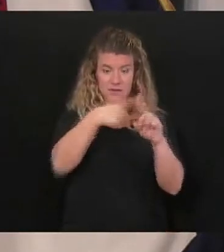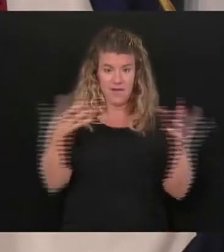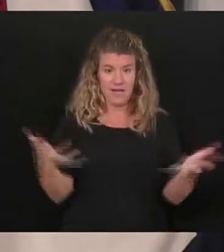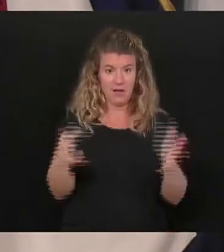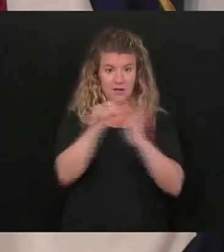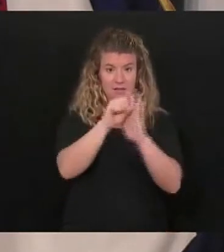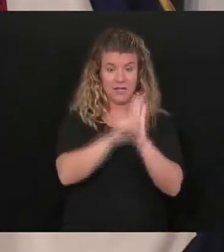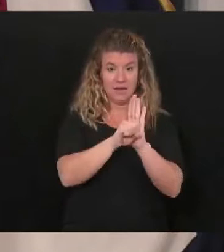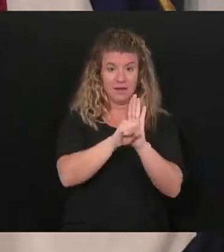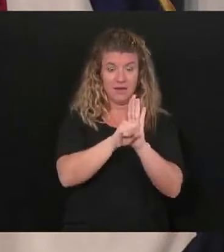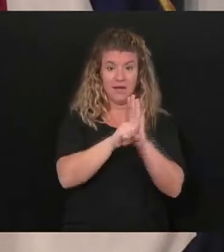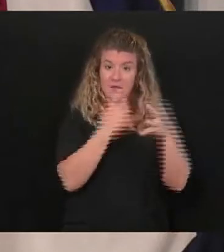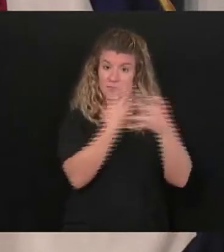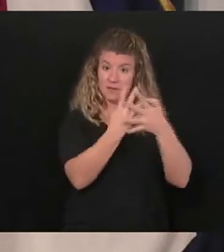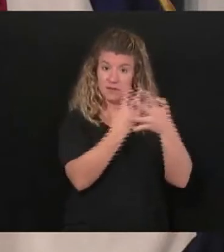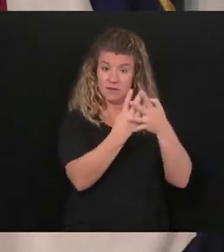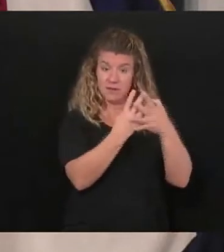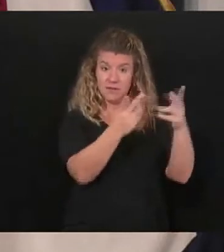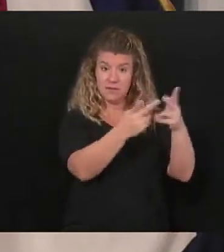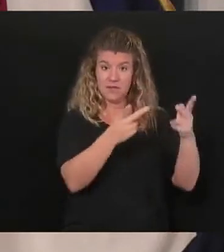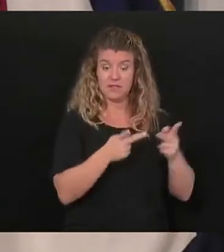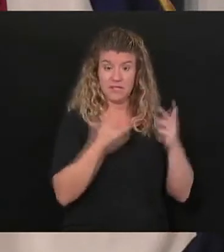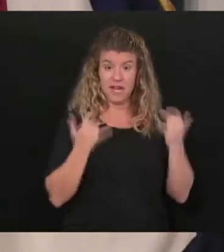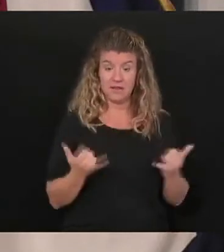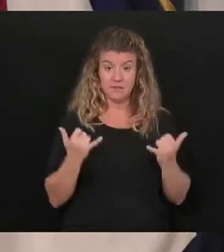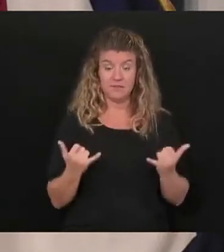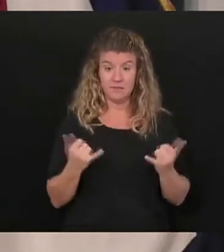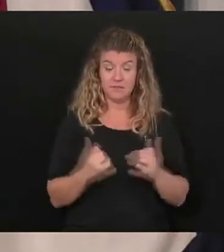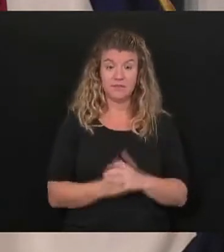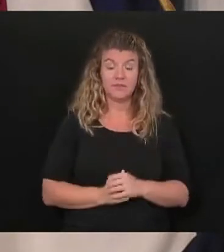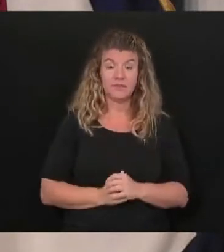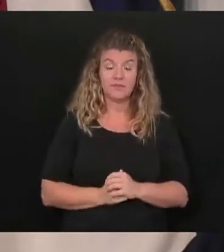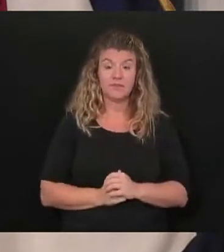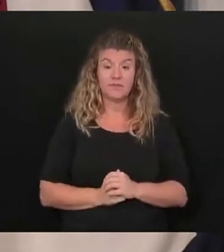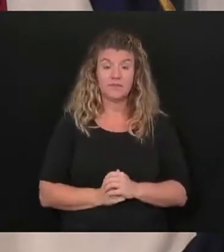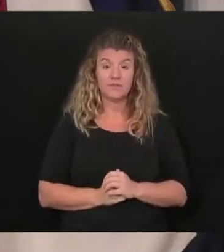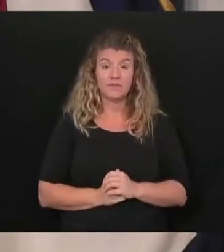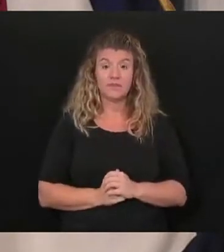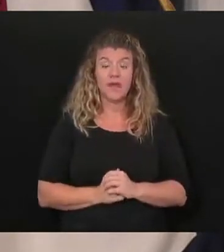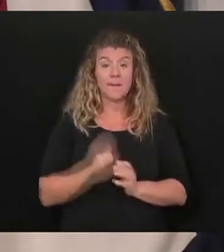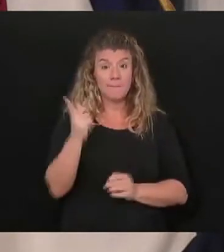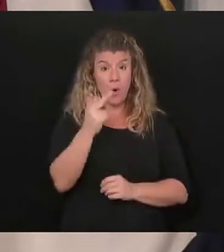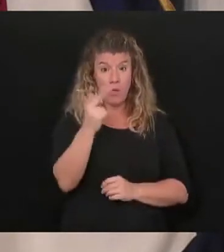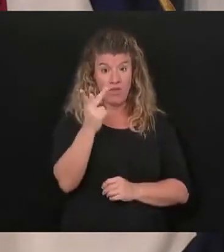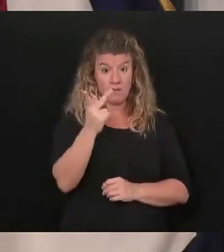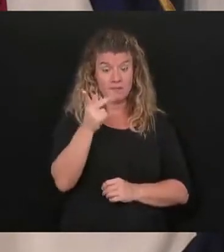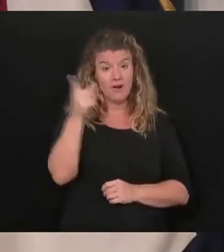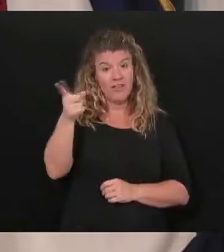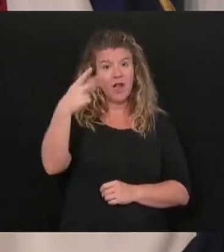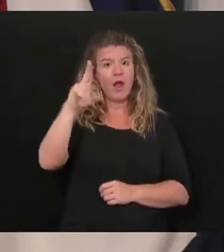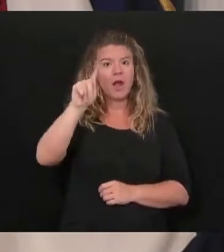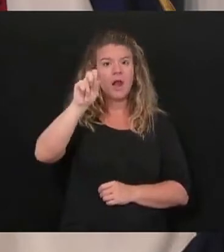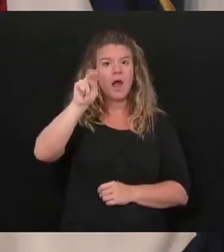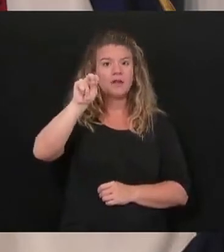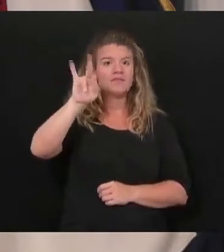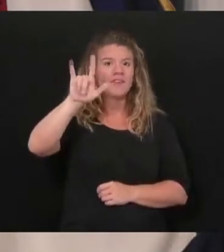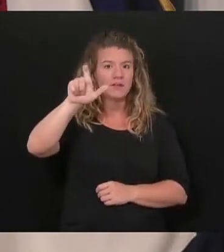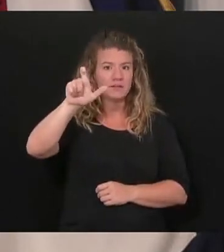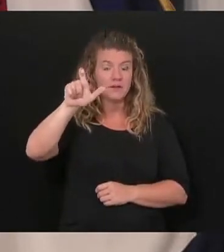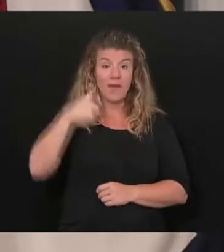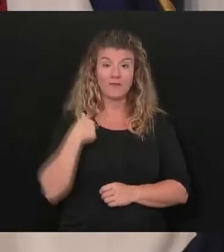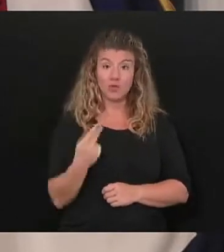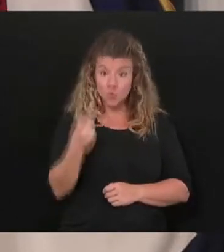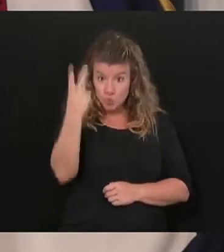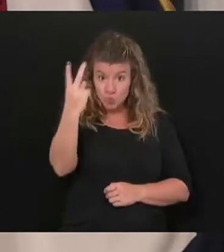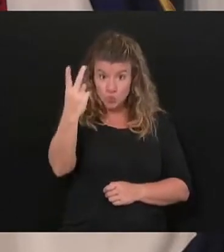West Virginia in our correctional facilities today and they're both cases are at Hutton'sville. We have two cases